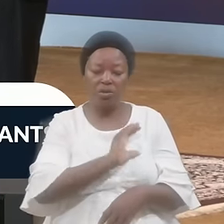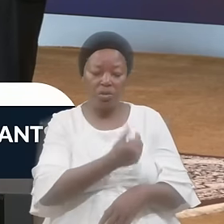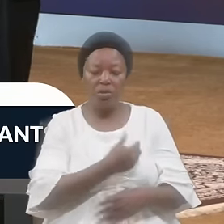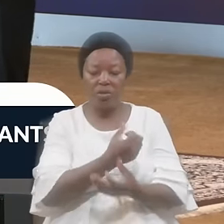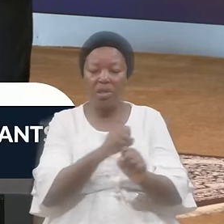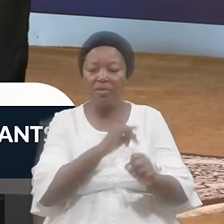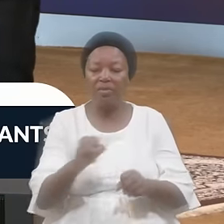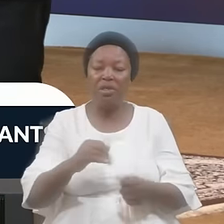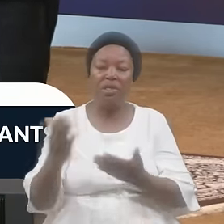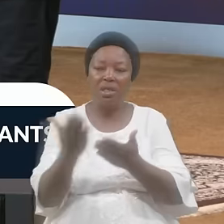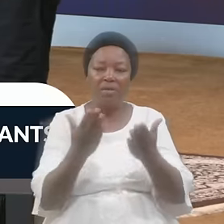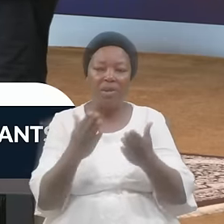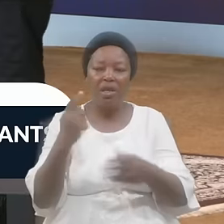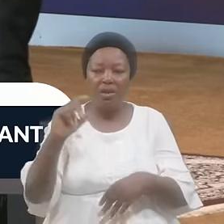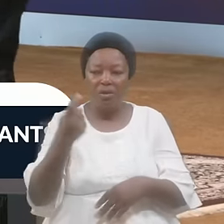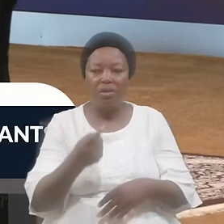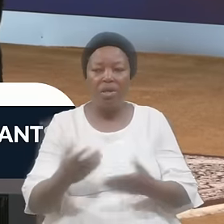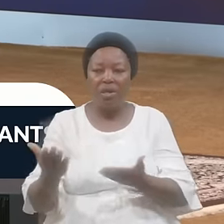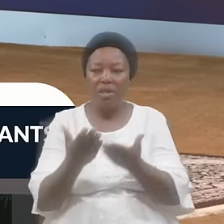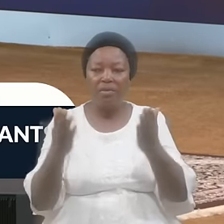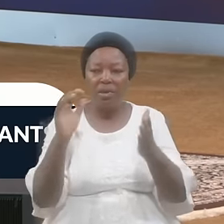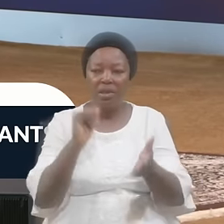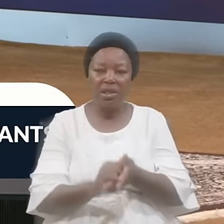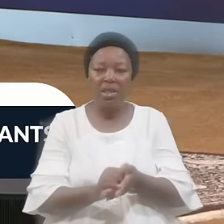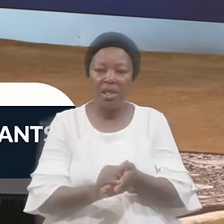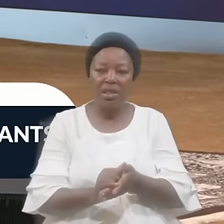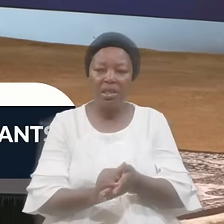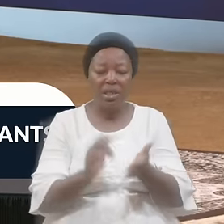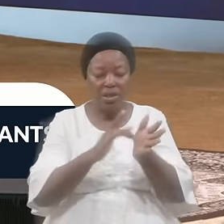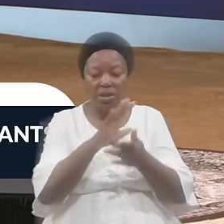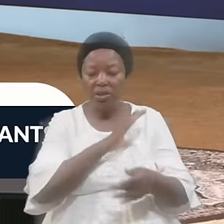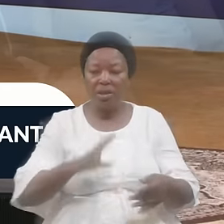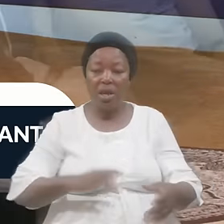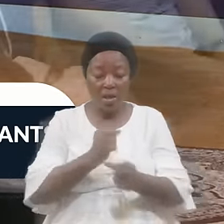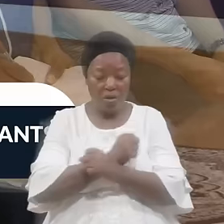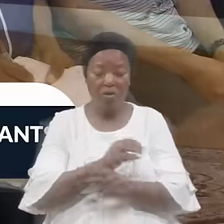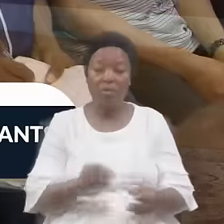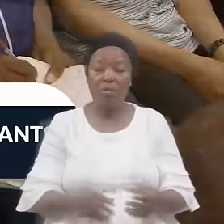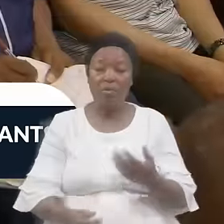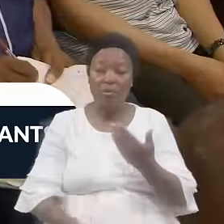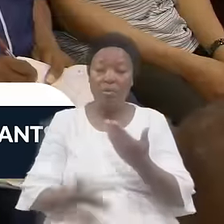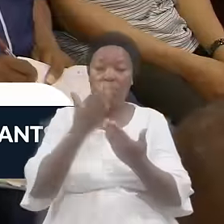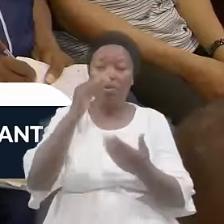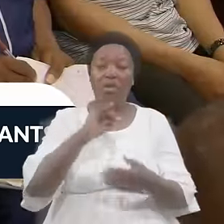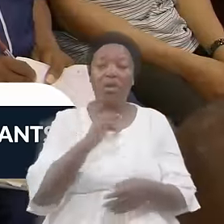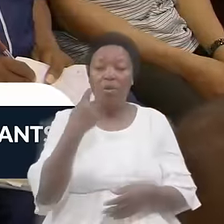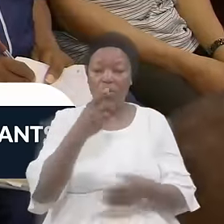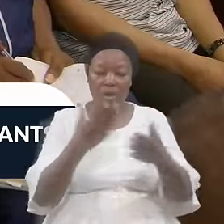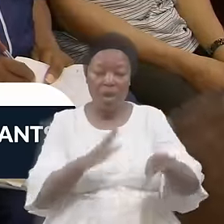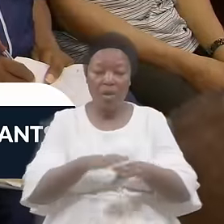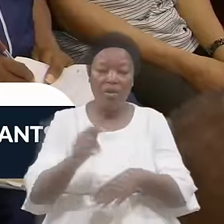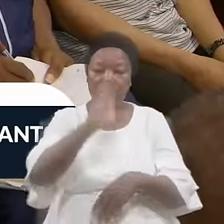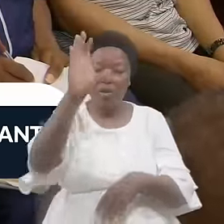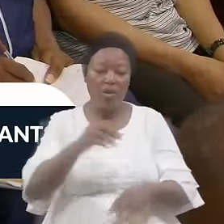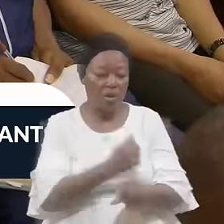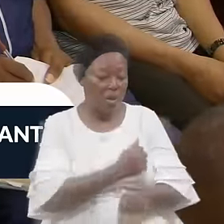The Only Service That Entrust Christ Who Died On The Cross Of Calvary So As